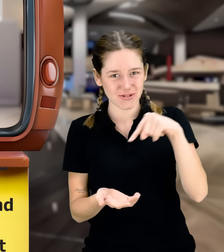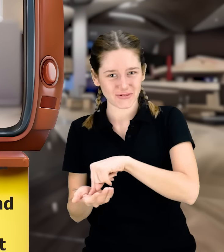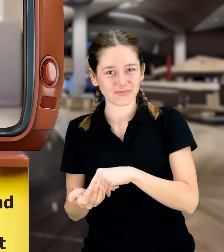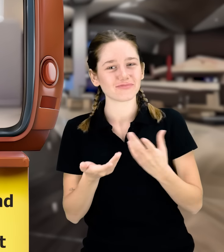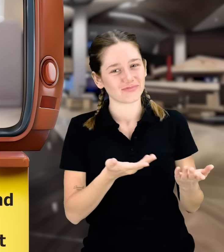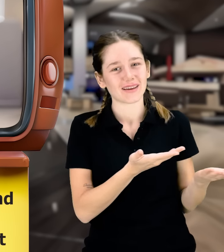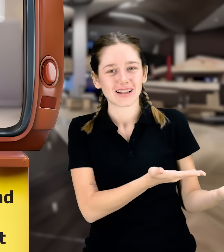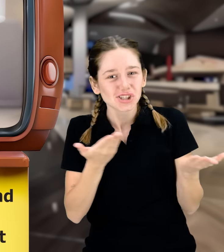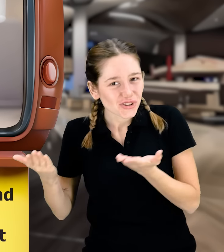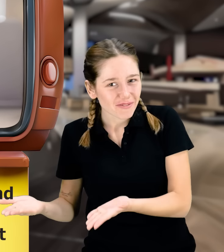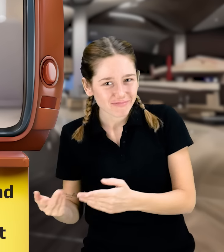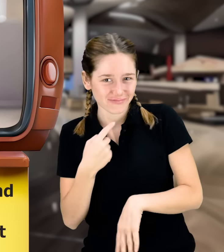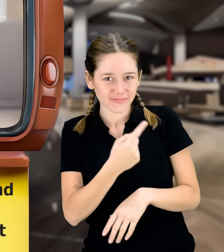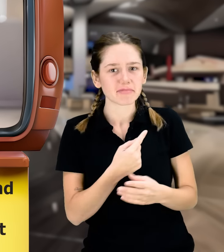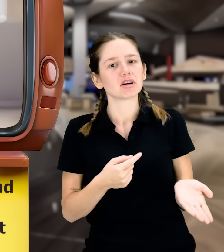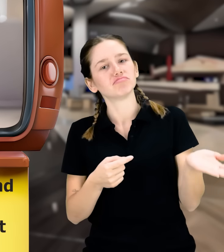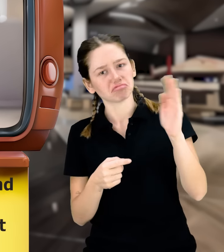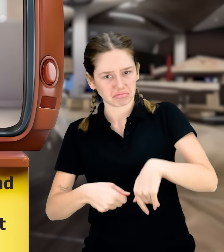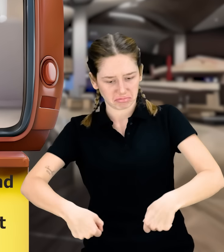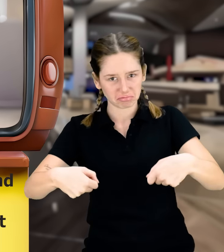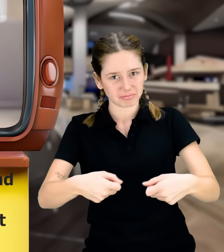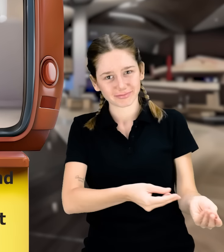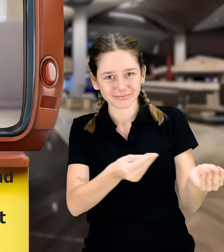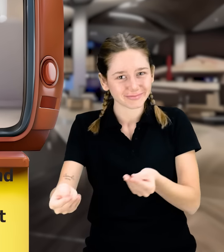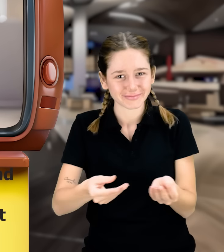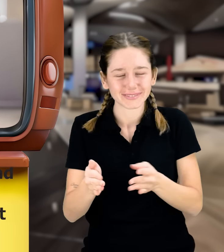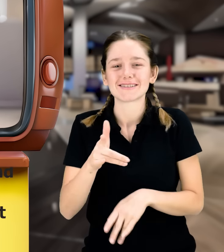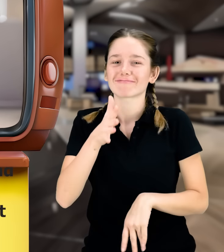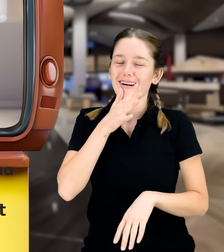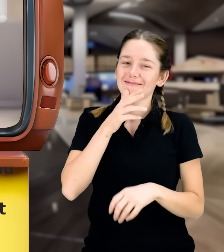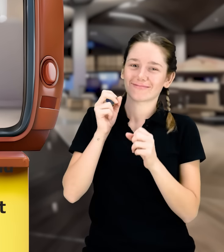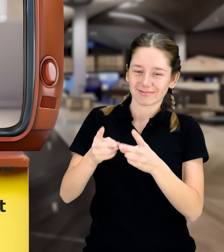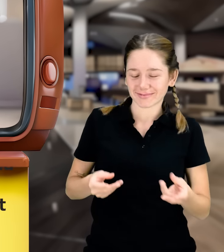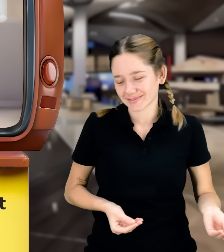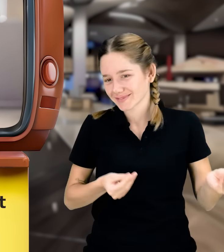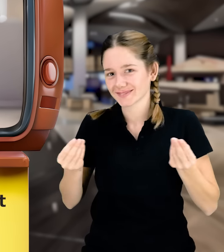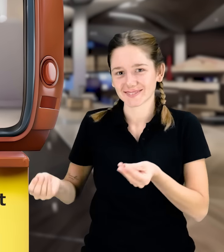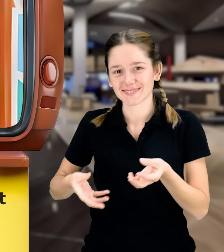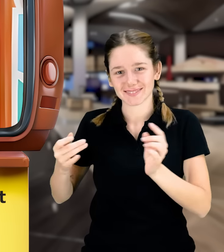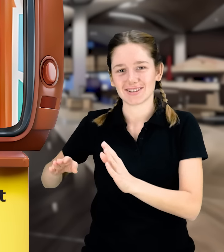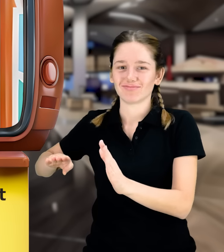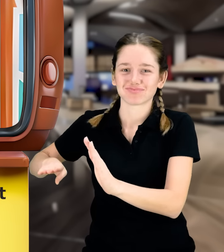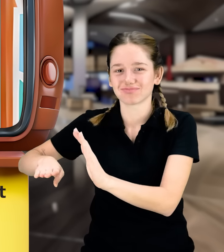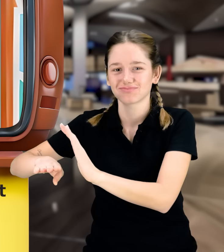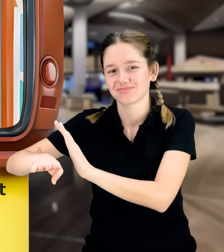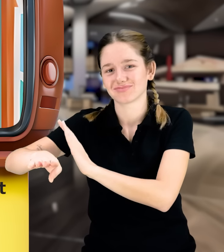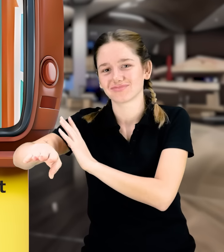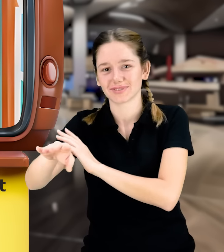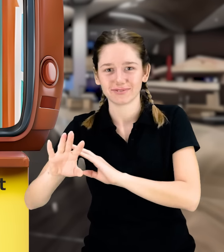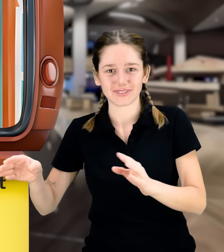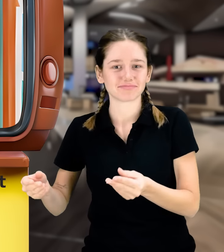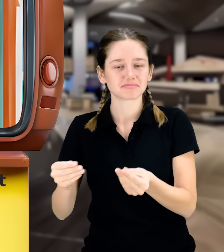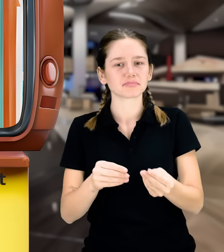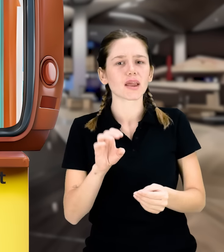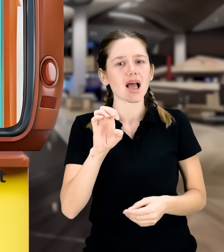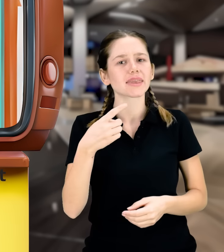Istanbul Airport. Put your bags in this box and go through. Explore Iger, Istanbul Airport. Ege thought